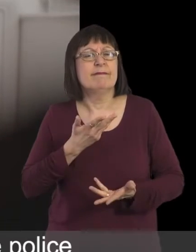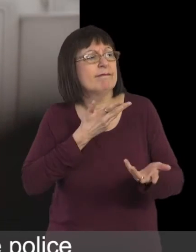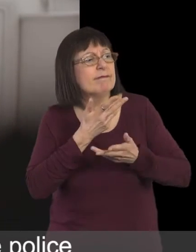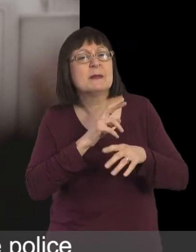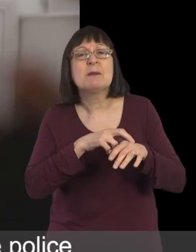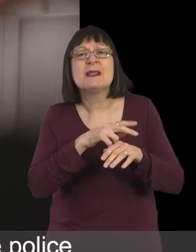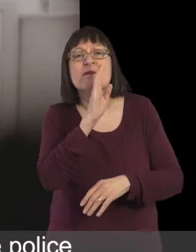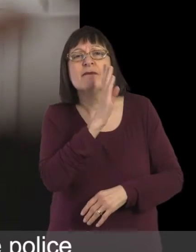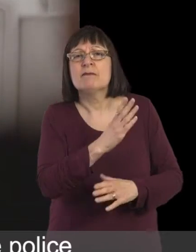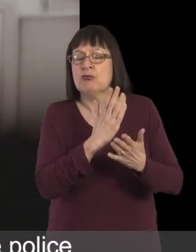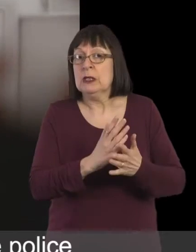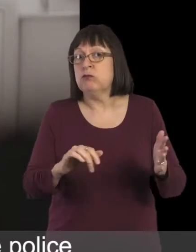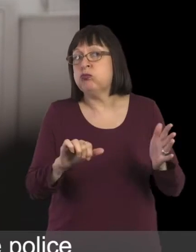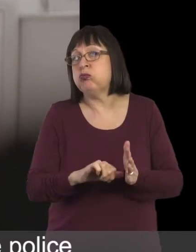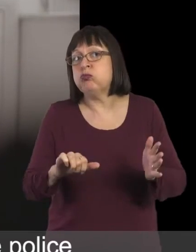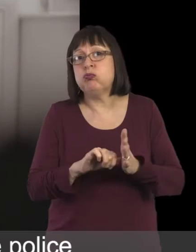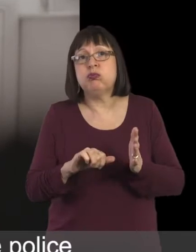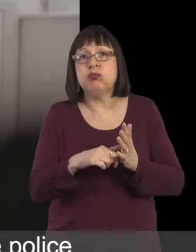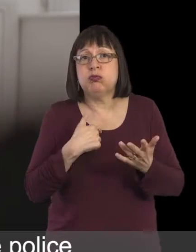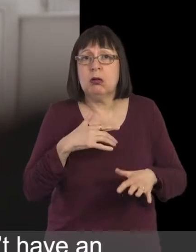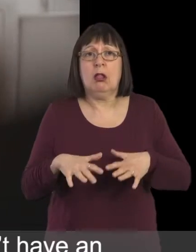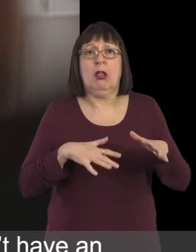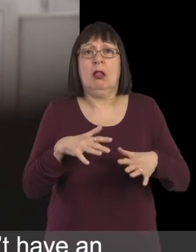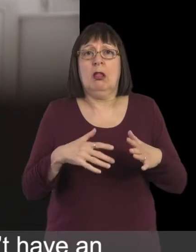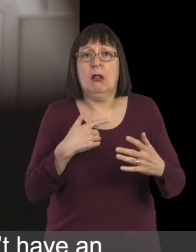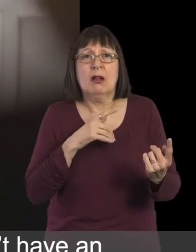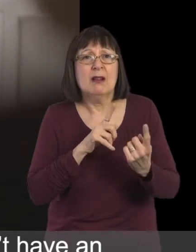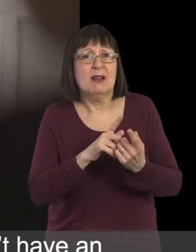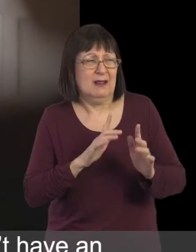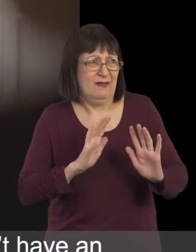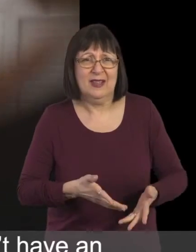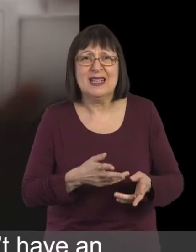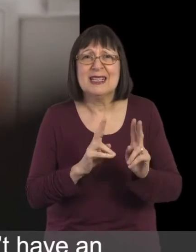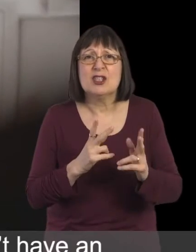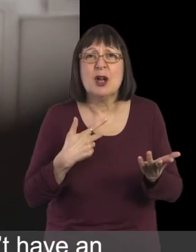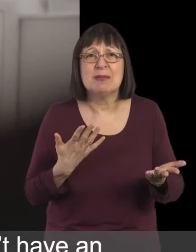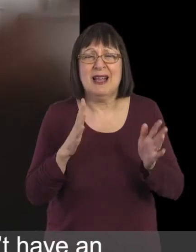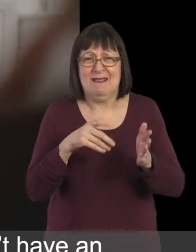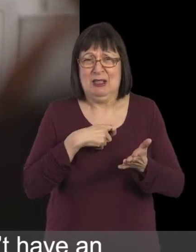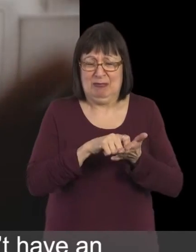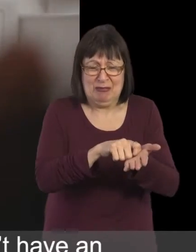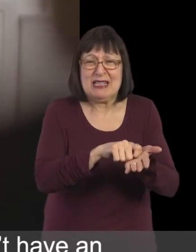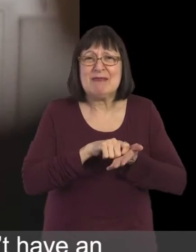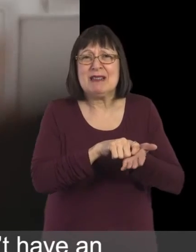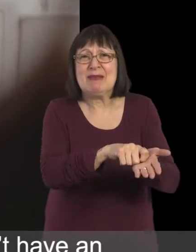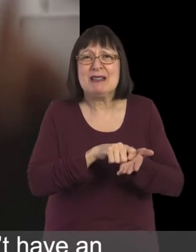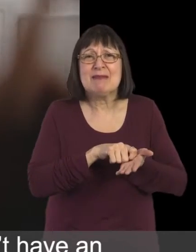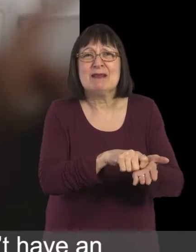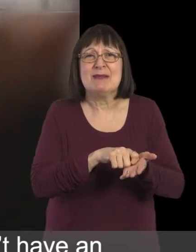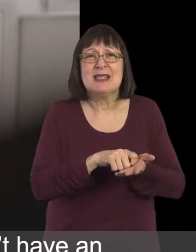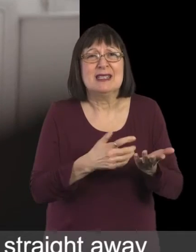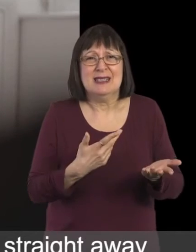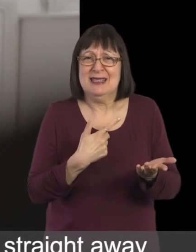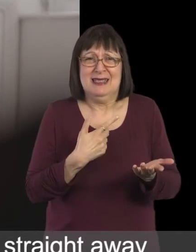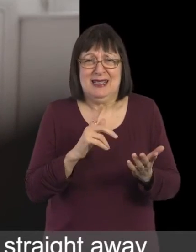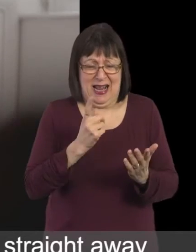To communicate with the police direct it was really difficult for me and when I met them I didn't have an interpreter so we'd have to write things down.